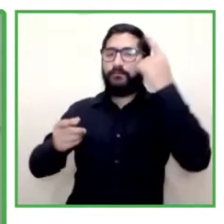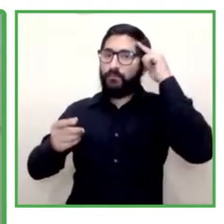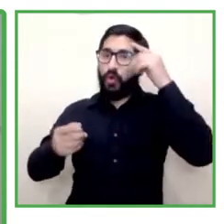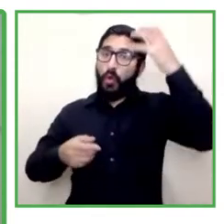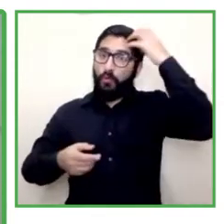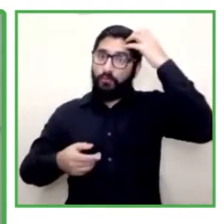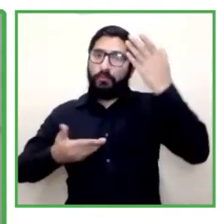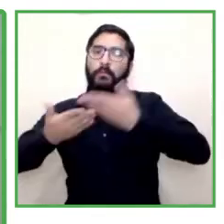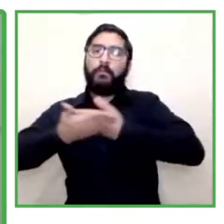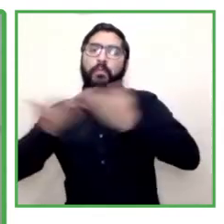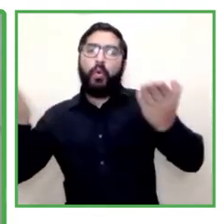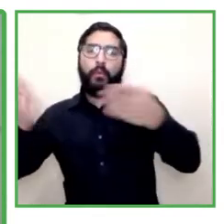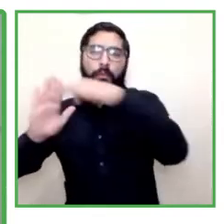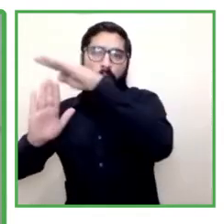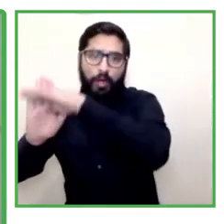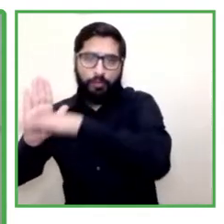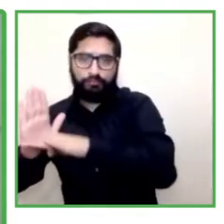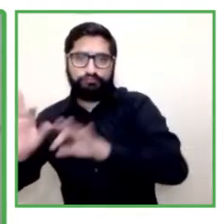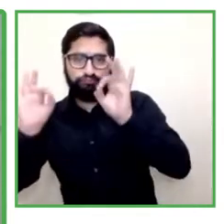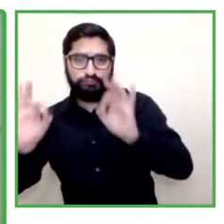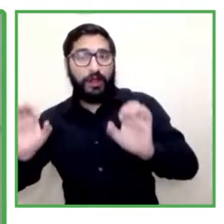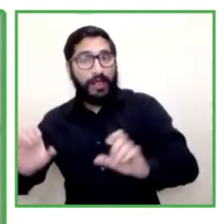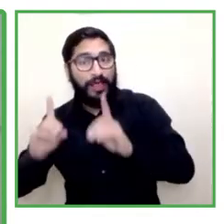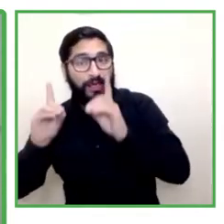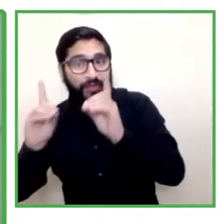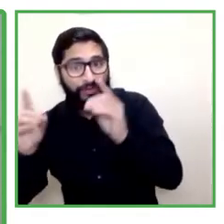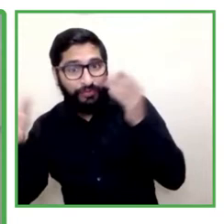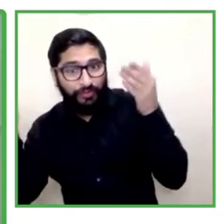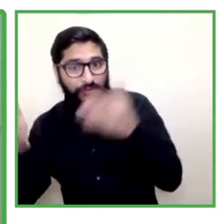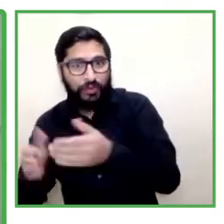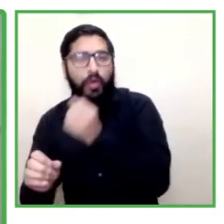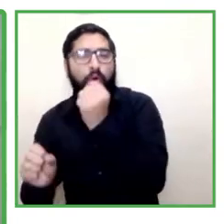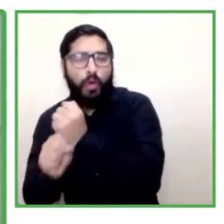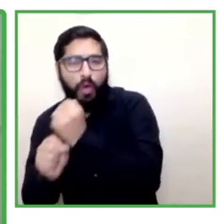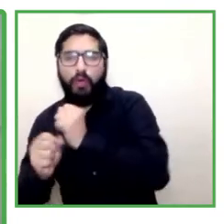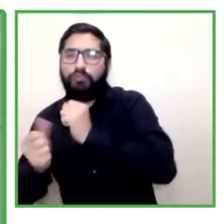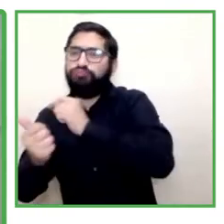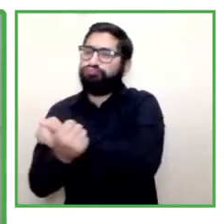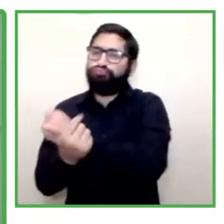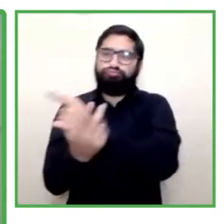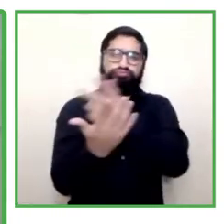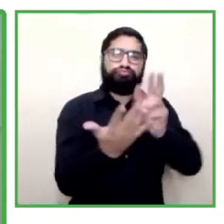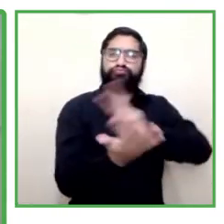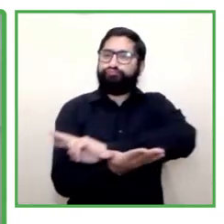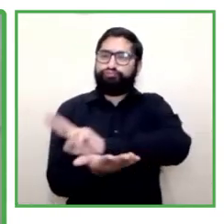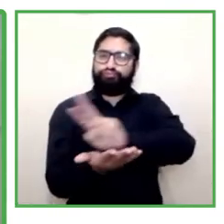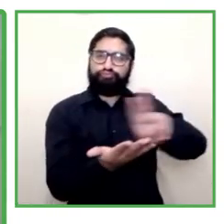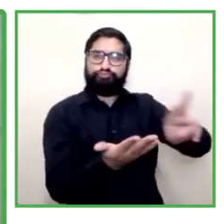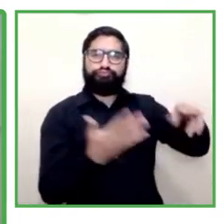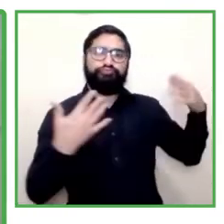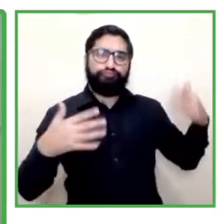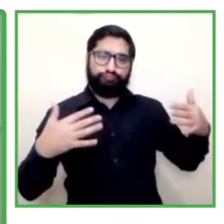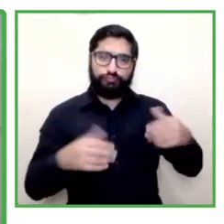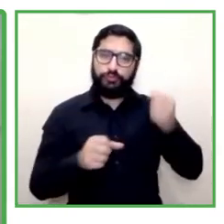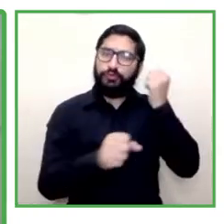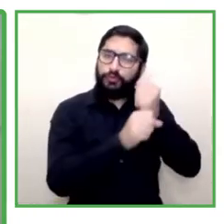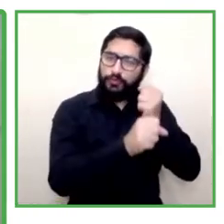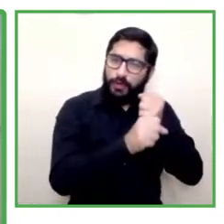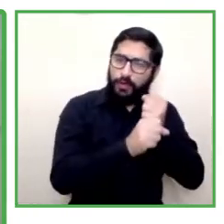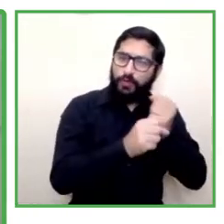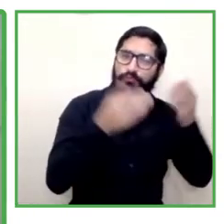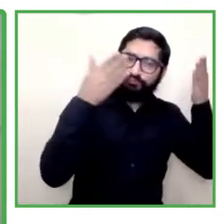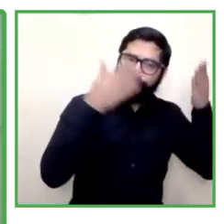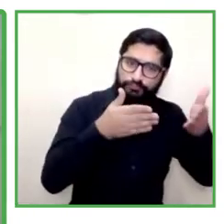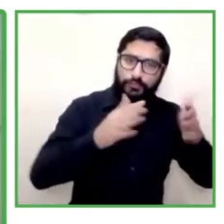as a national officer of this program he seeks to